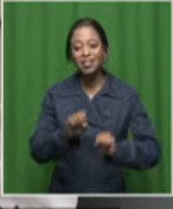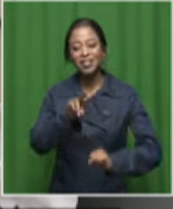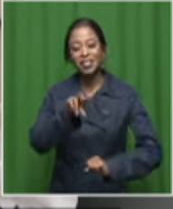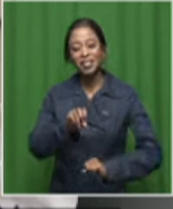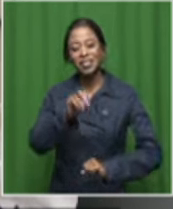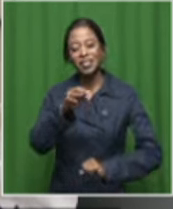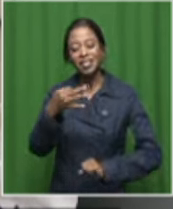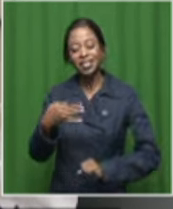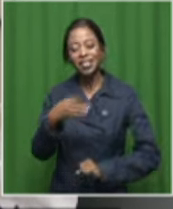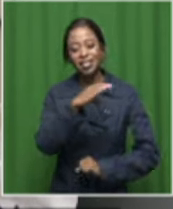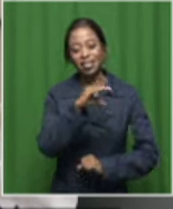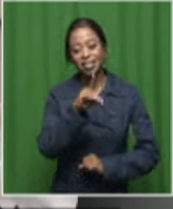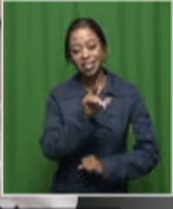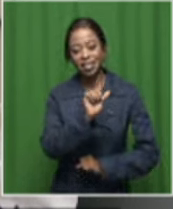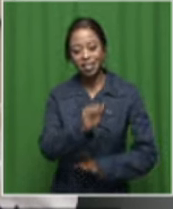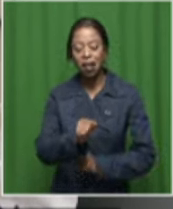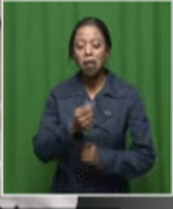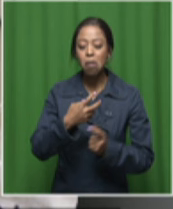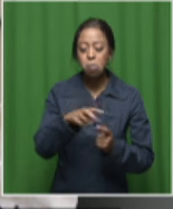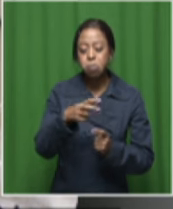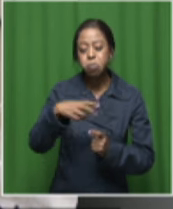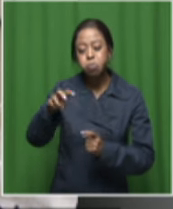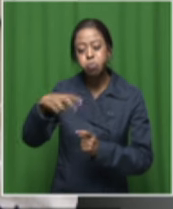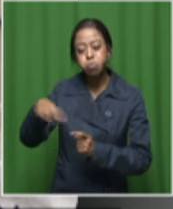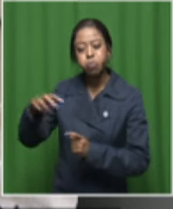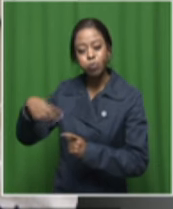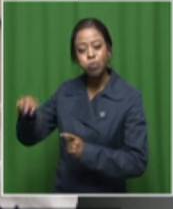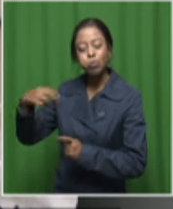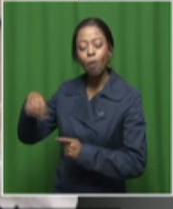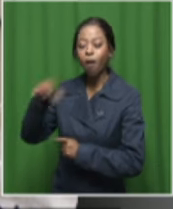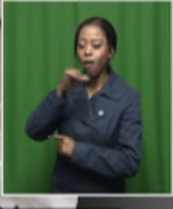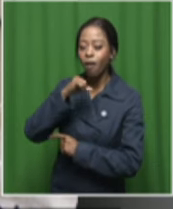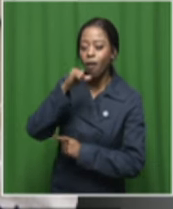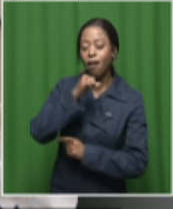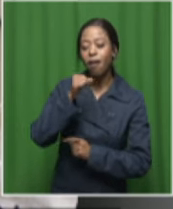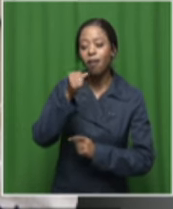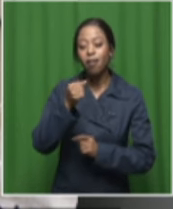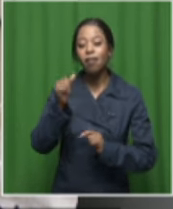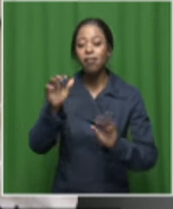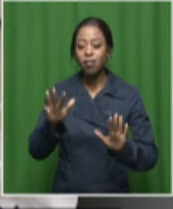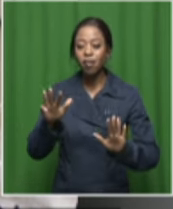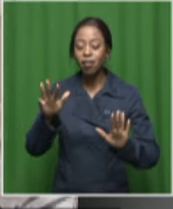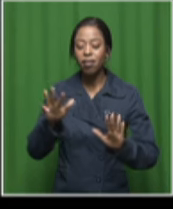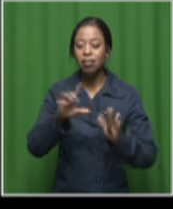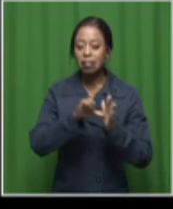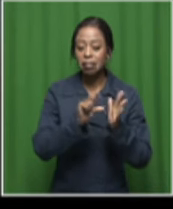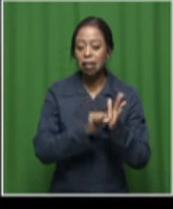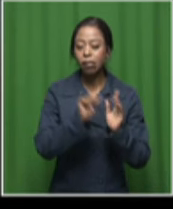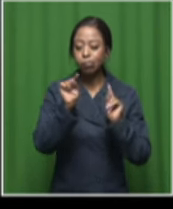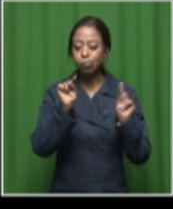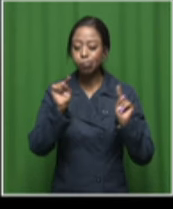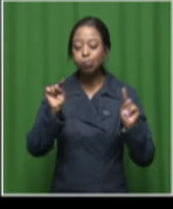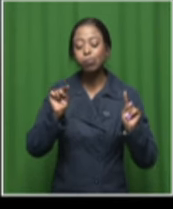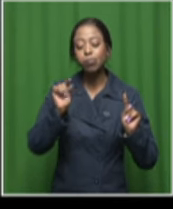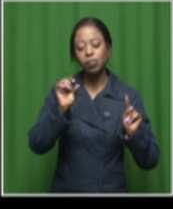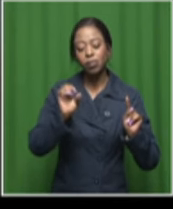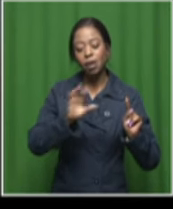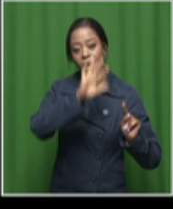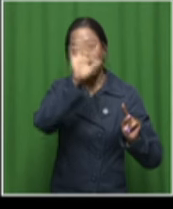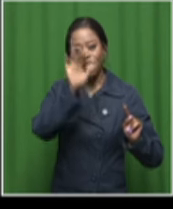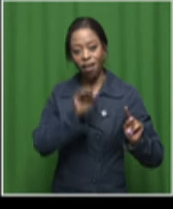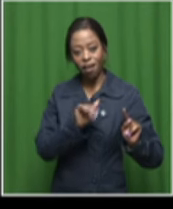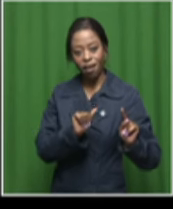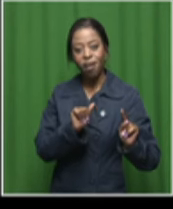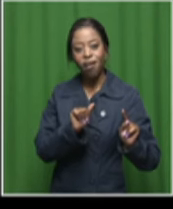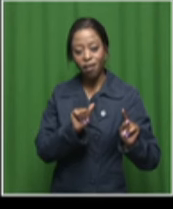album, Amaklesha, on the road with a nine-date Southern African tour. Yes, not South Africa,